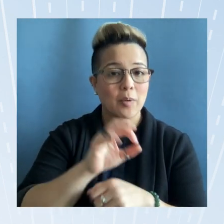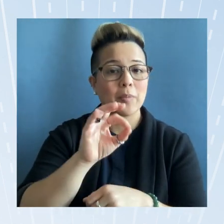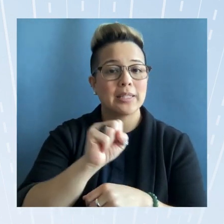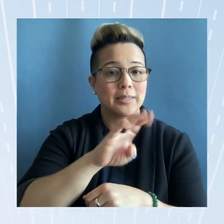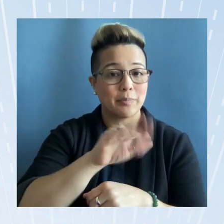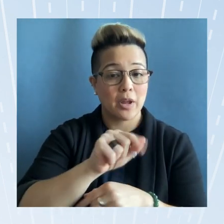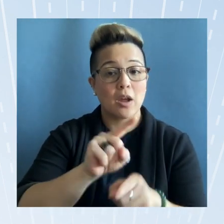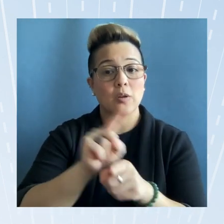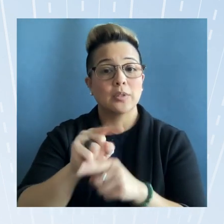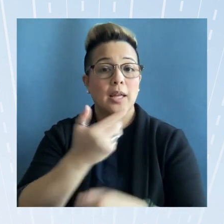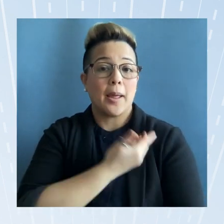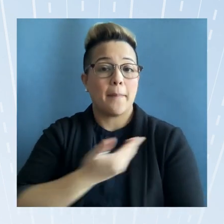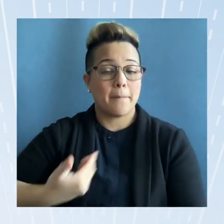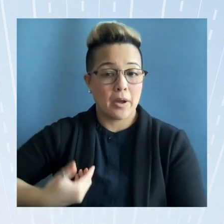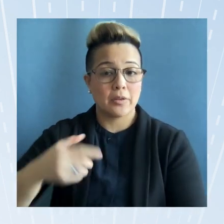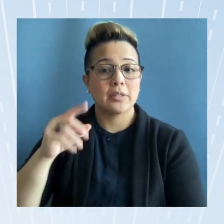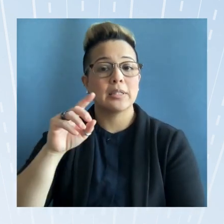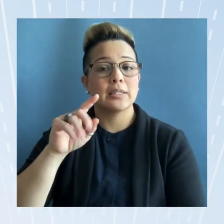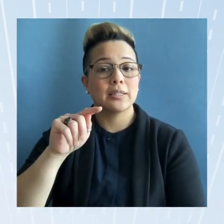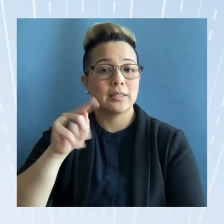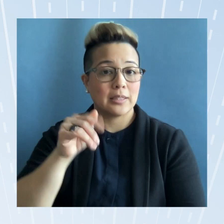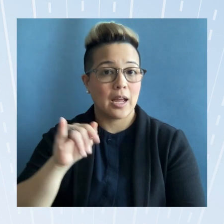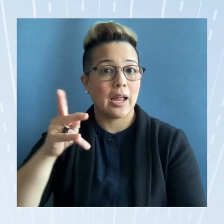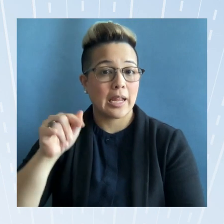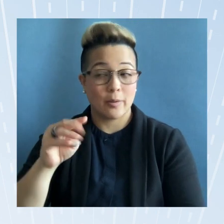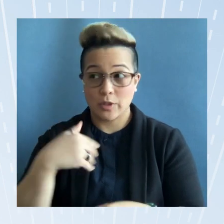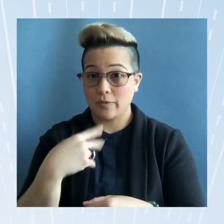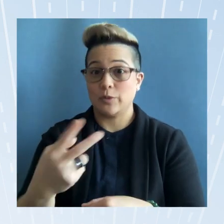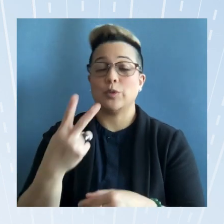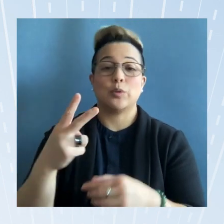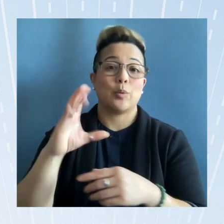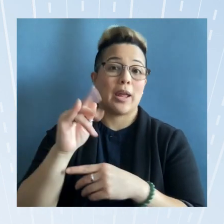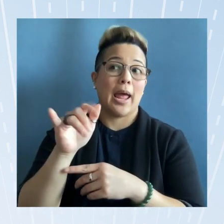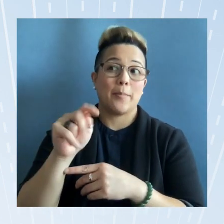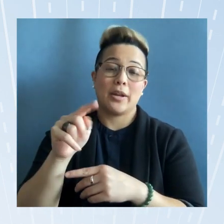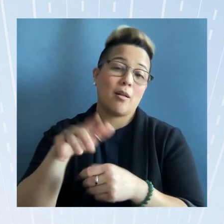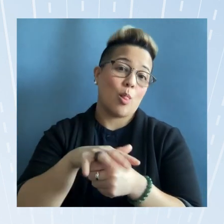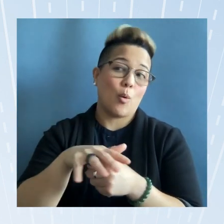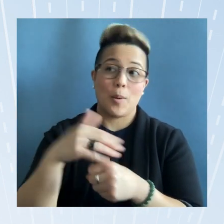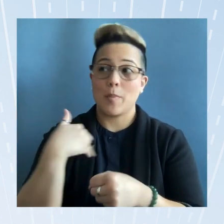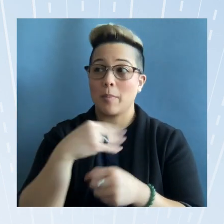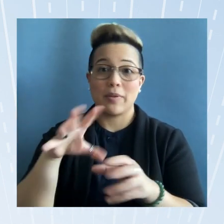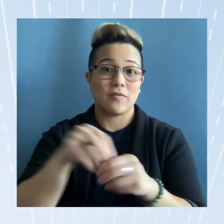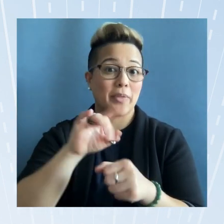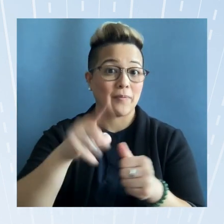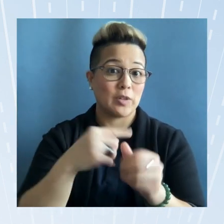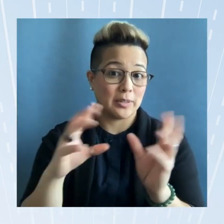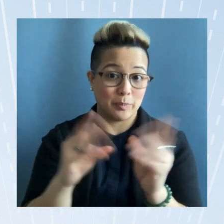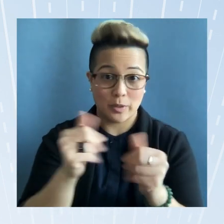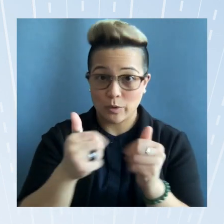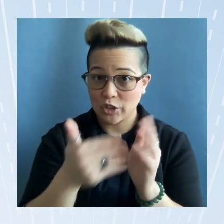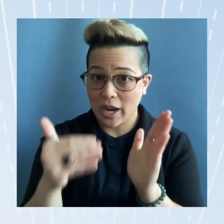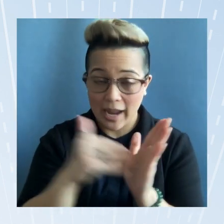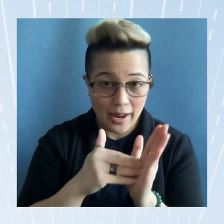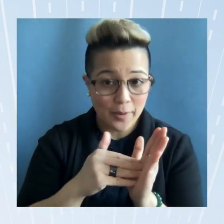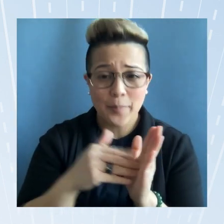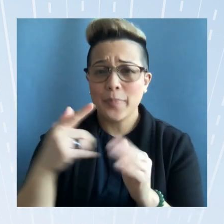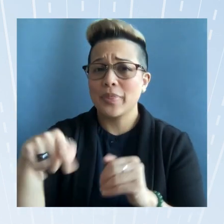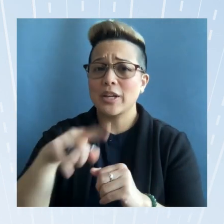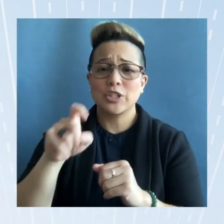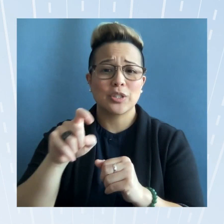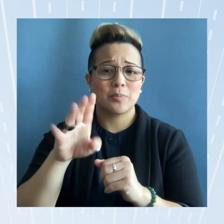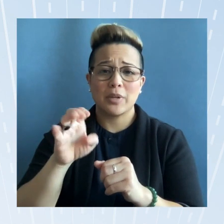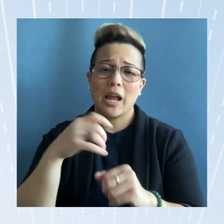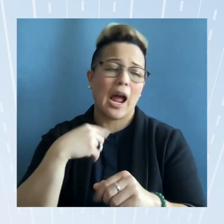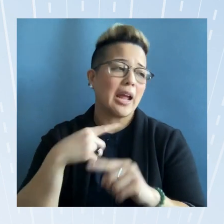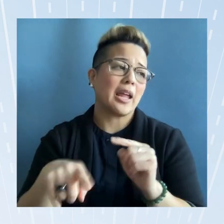as ambassador tai came so to have two cabinet level members involved in that first meeting which again there should be i can't